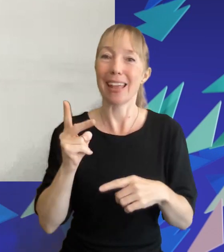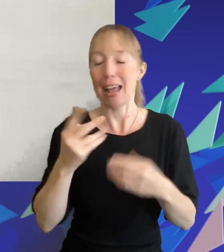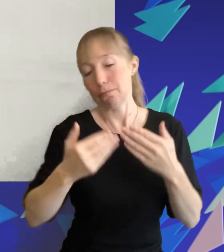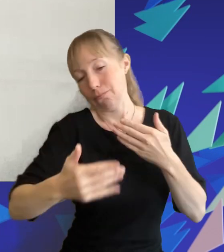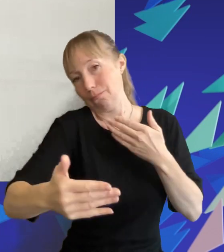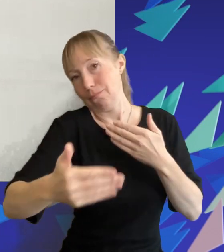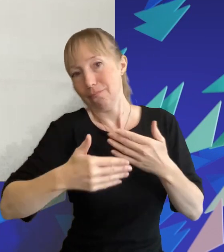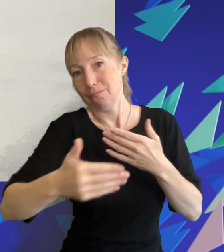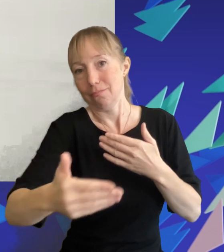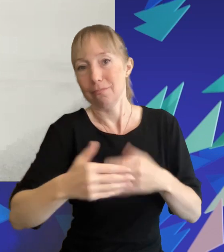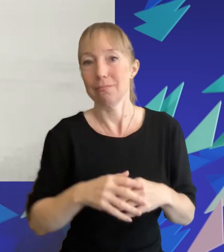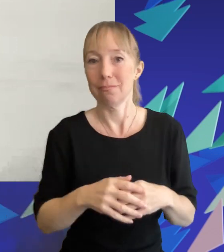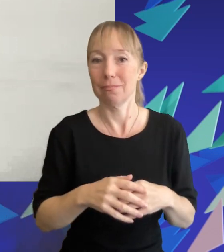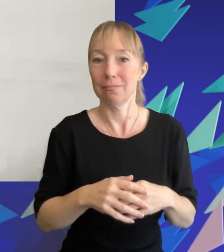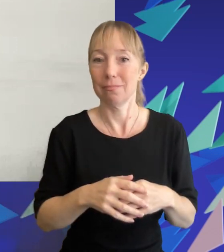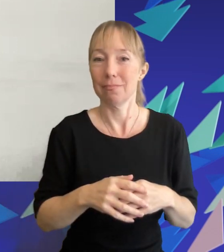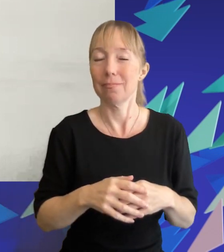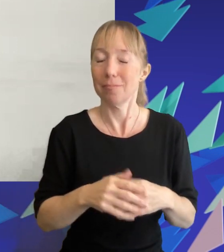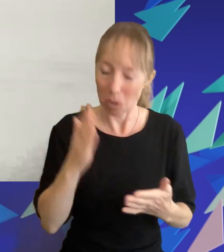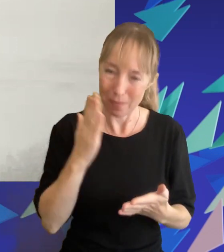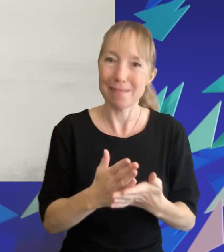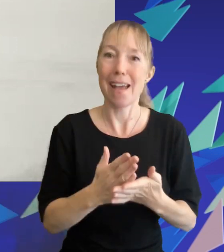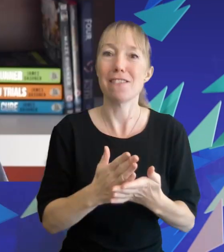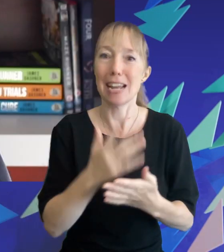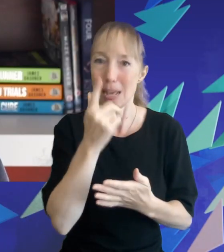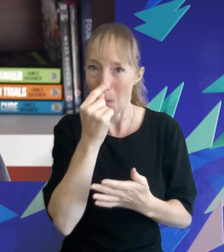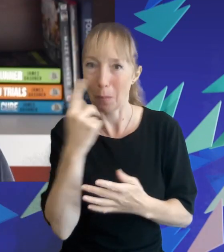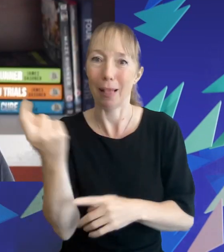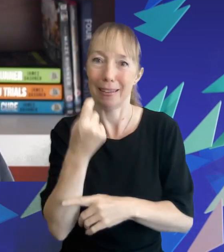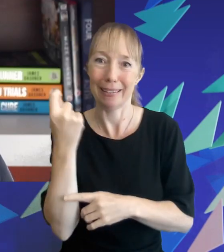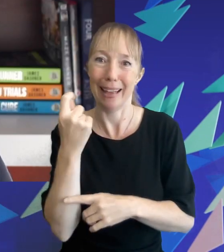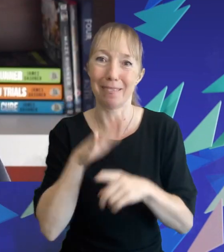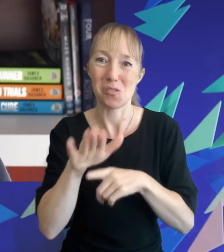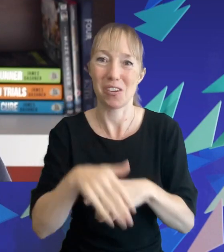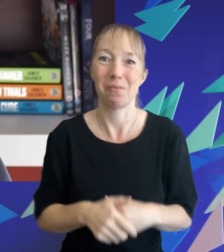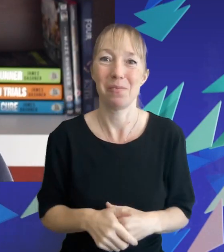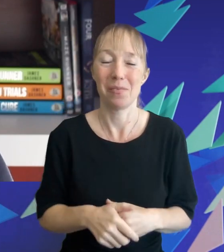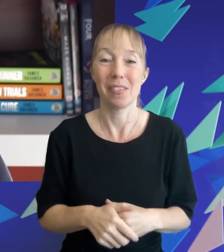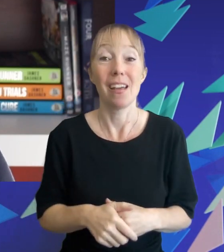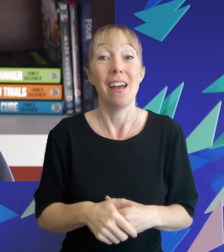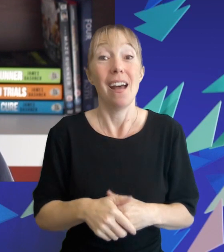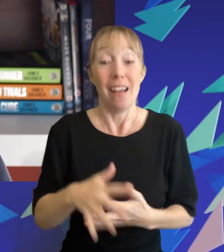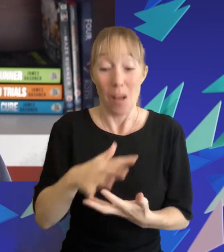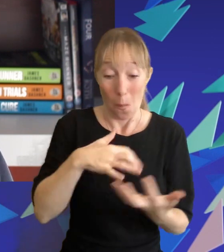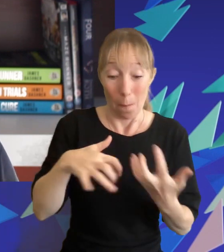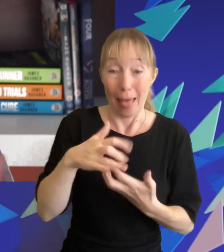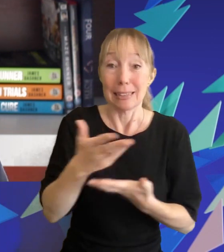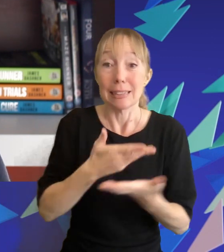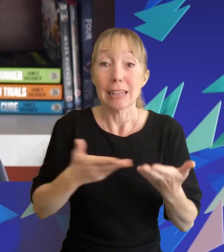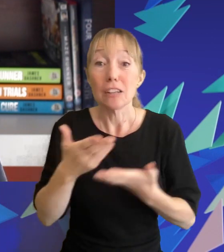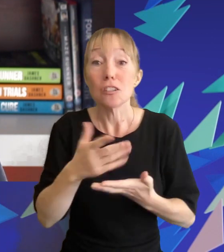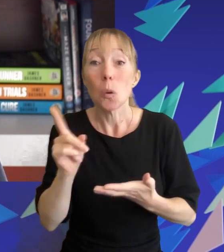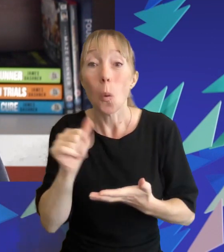in the future so um the odds are in its favor i would say it's clearly a complex discussion that walks the line between what we know